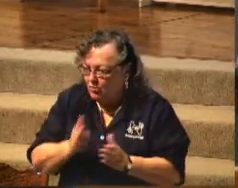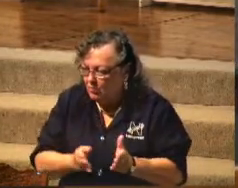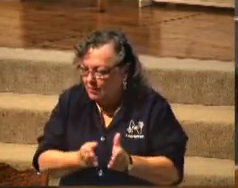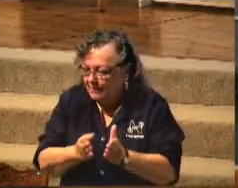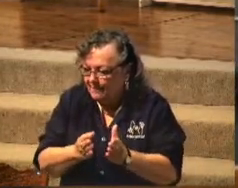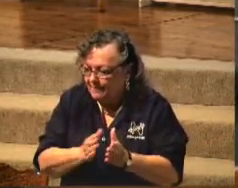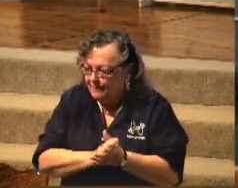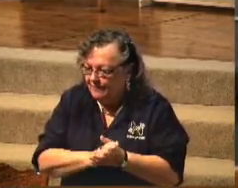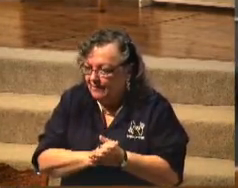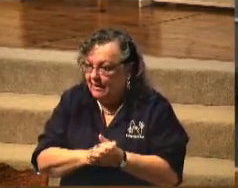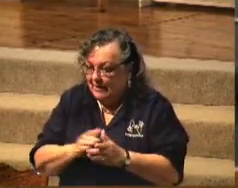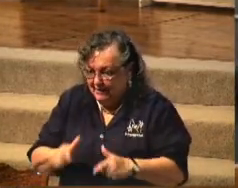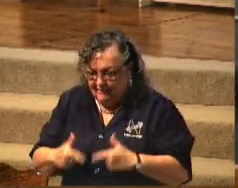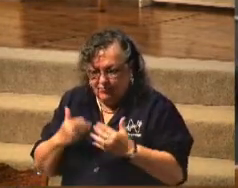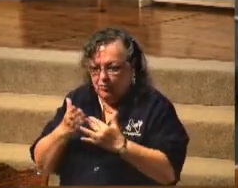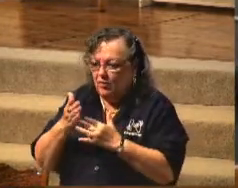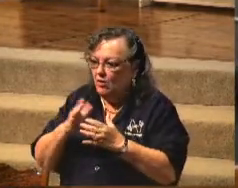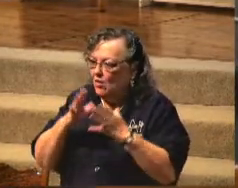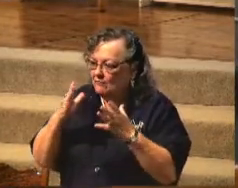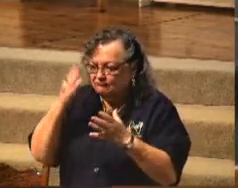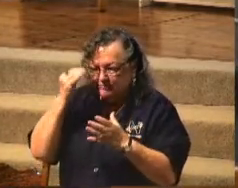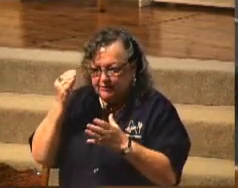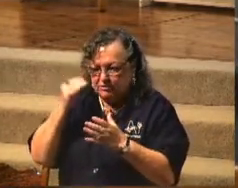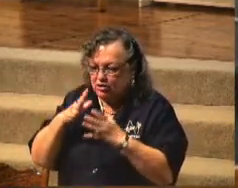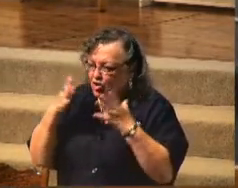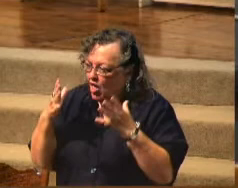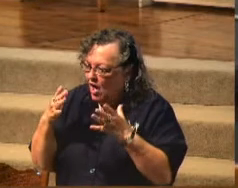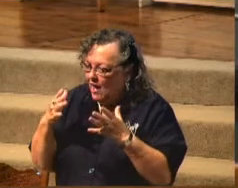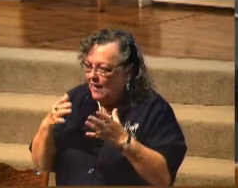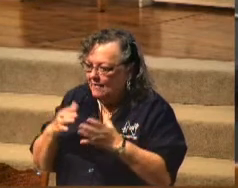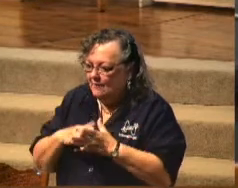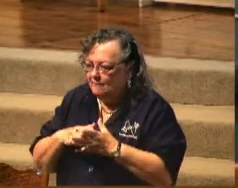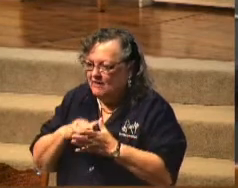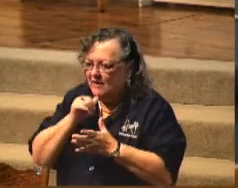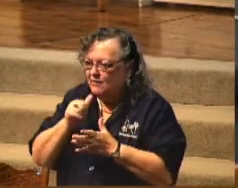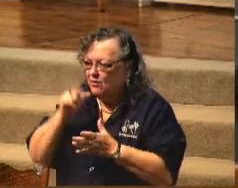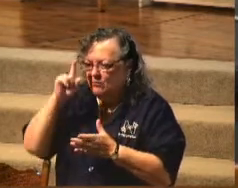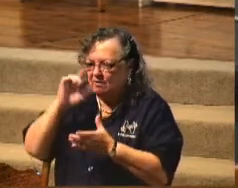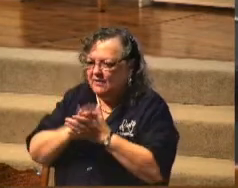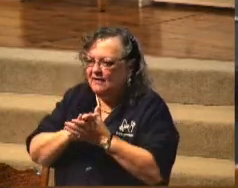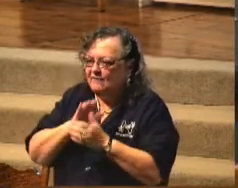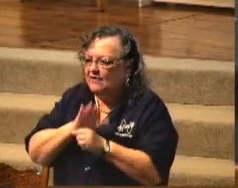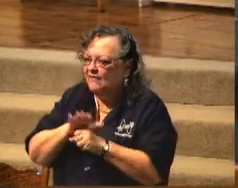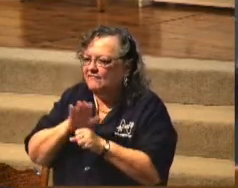He had lived through a lot. He said, you know, I don't believe it enough to leave.